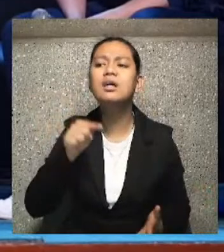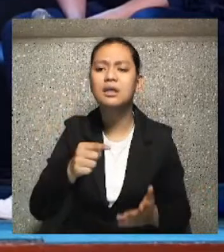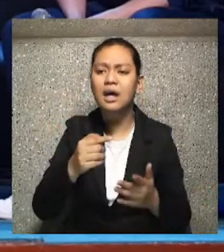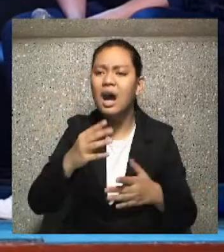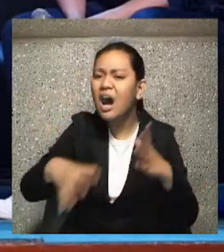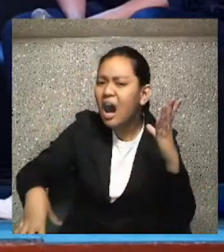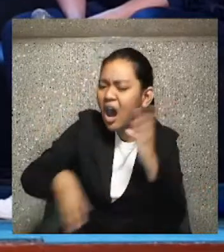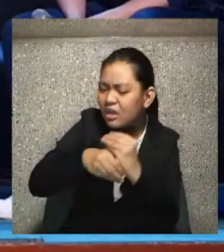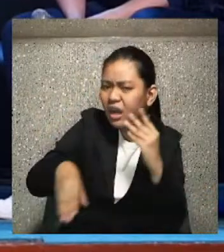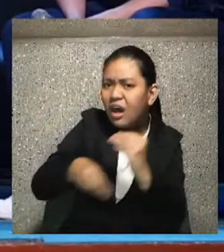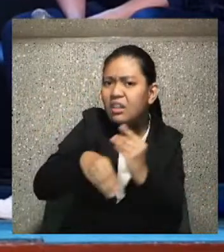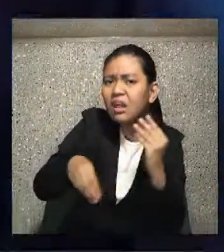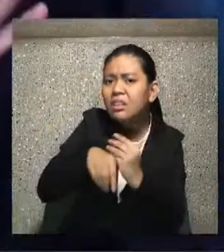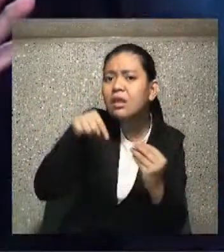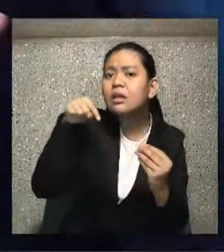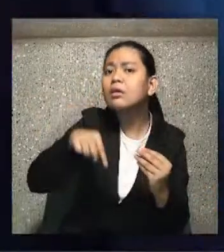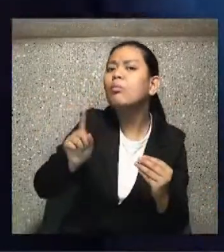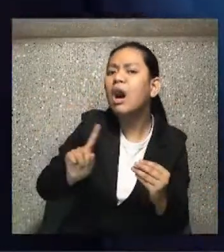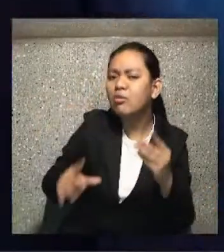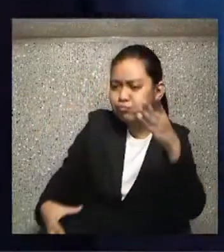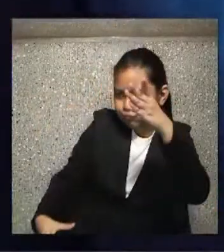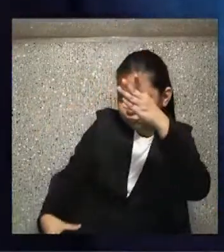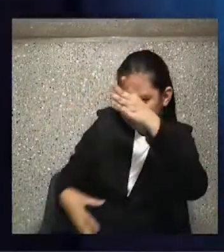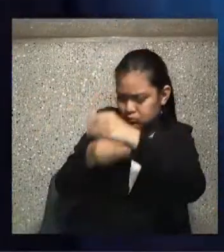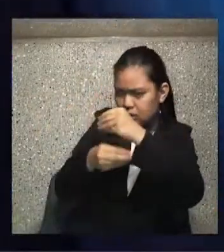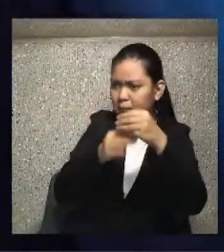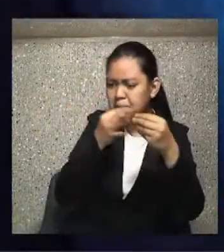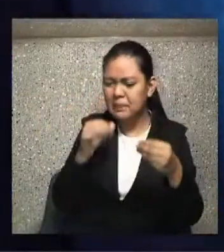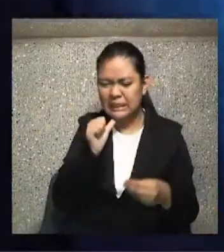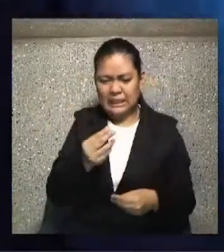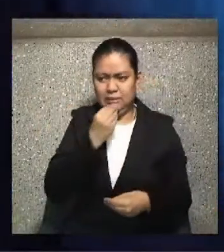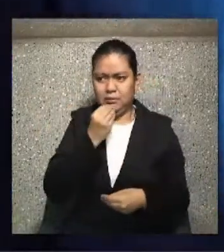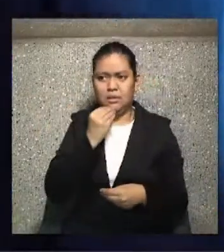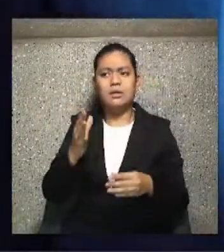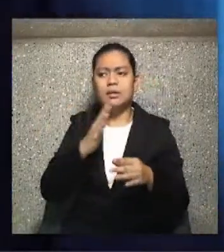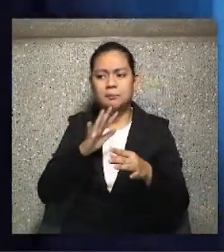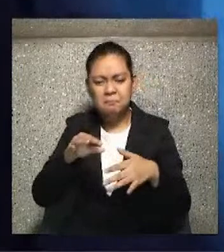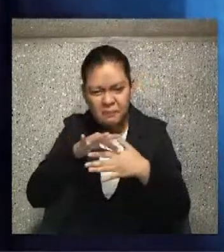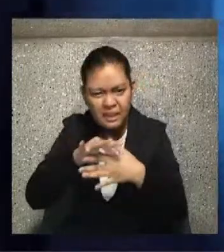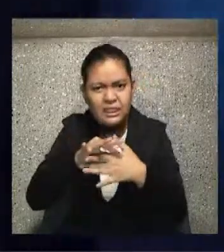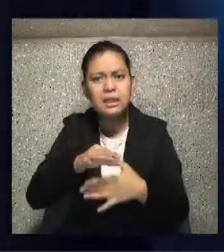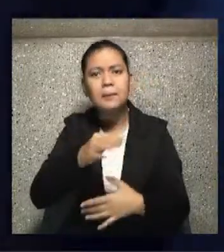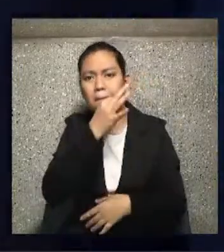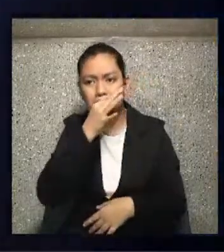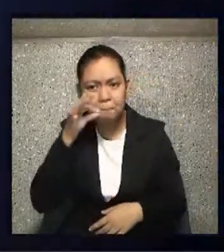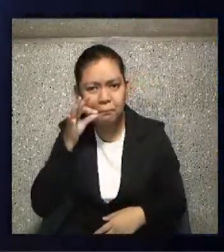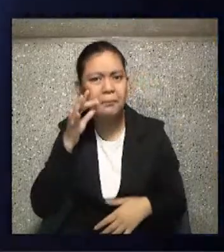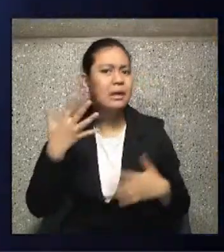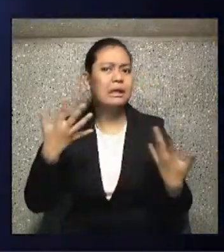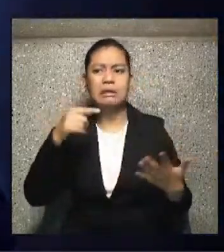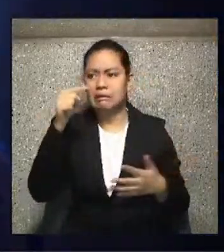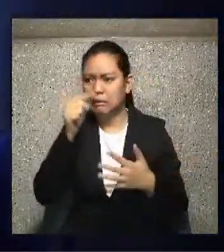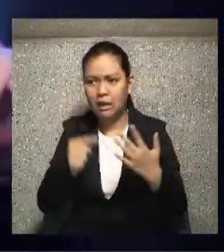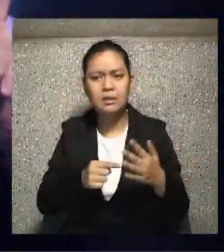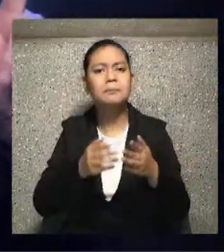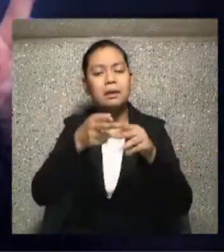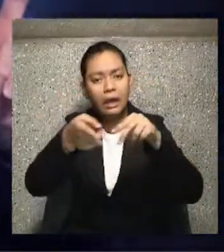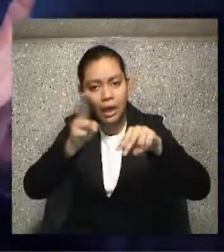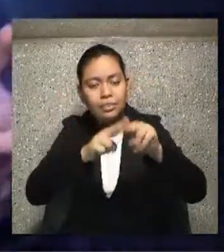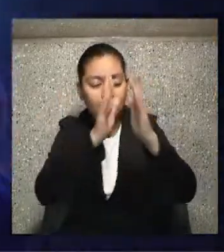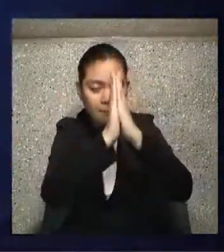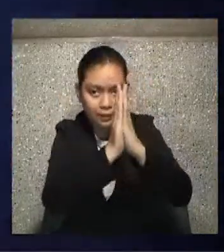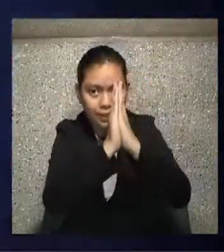and more than your fasting. And you've heard me say this, some of you, more than your prayers and more than your fasting,